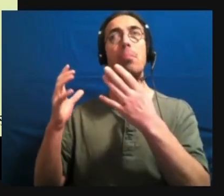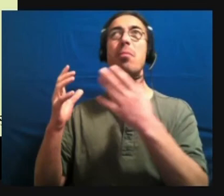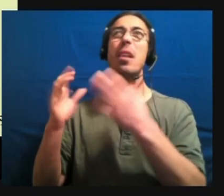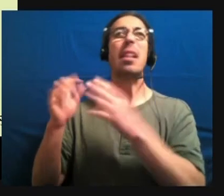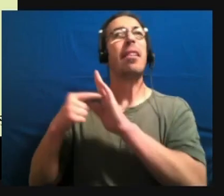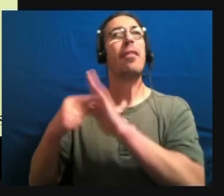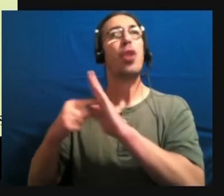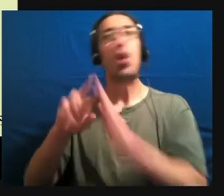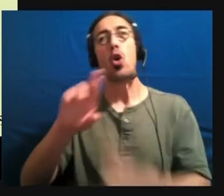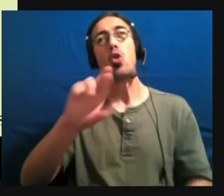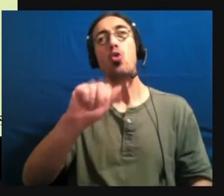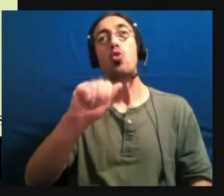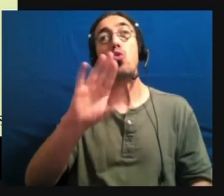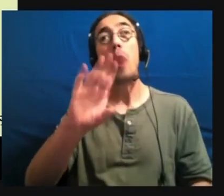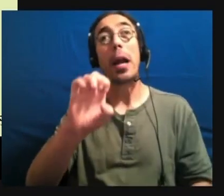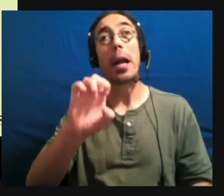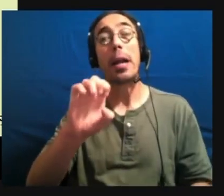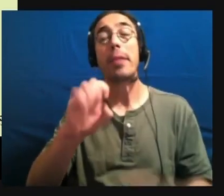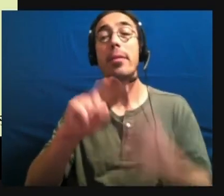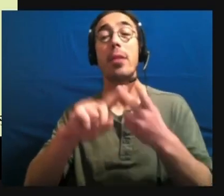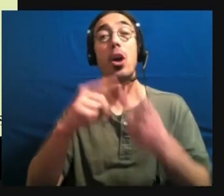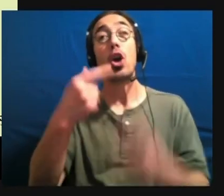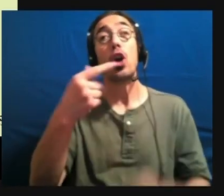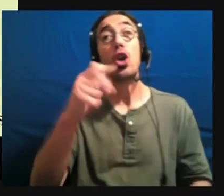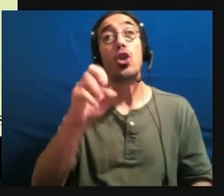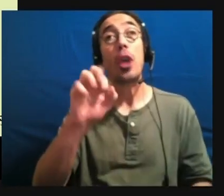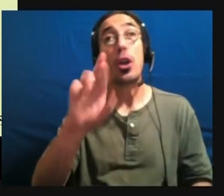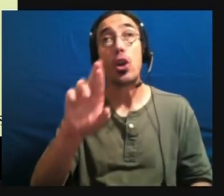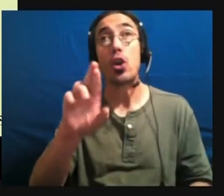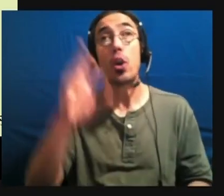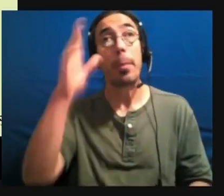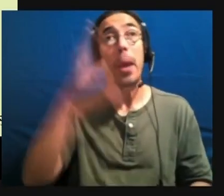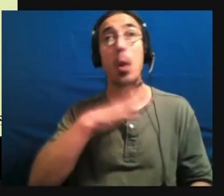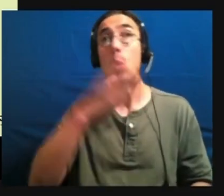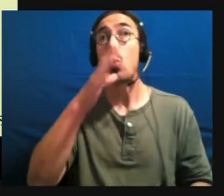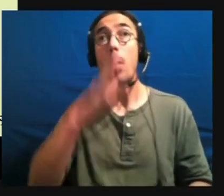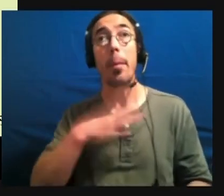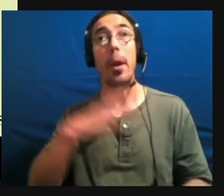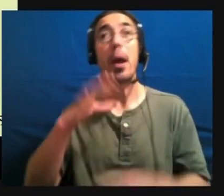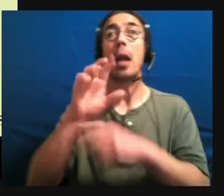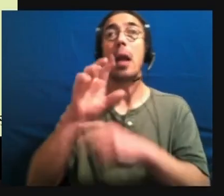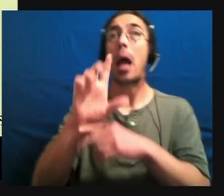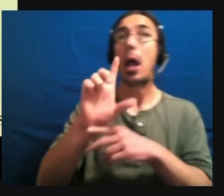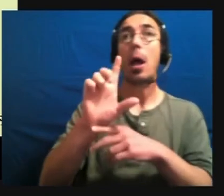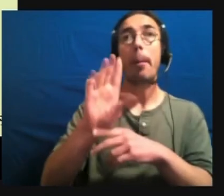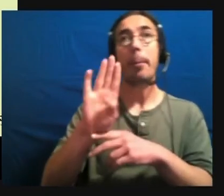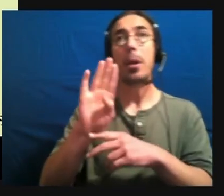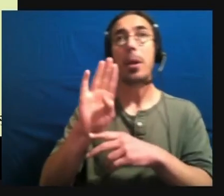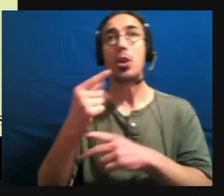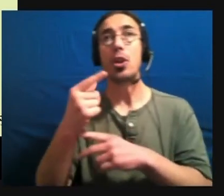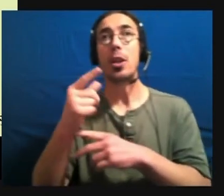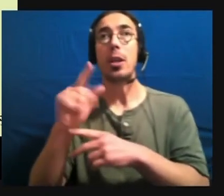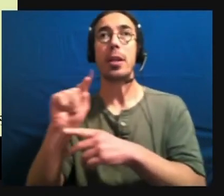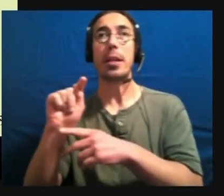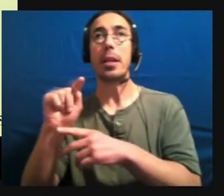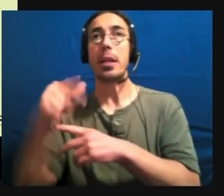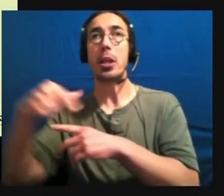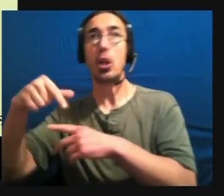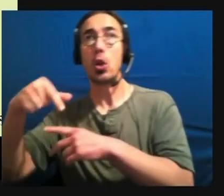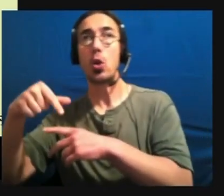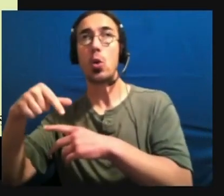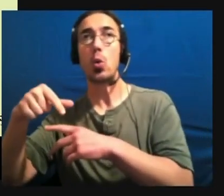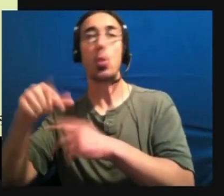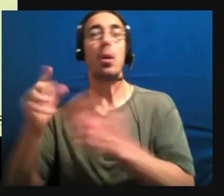race, race or gender variant or, um, LGBTQ, um, you know, all of